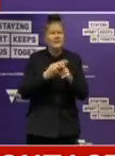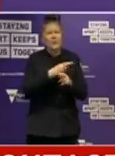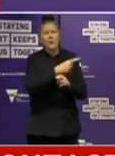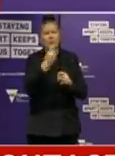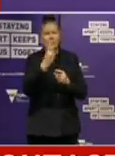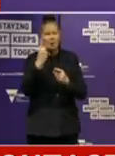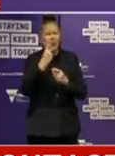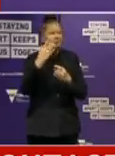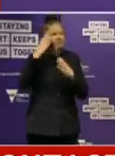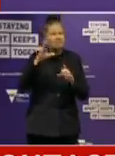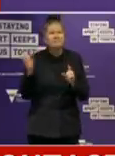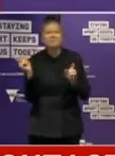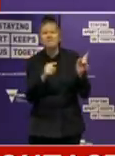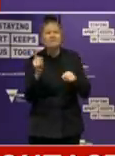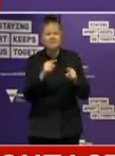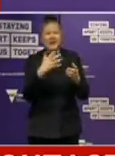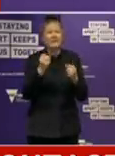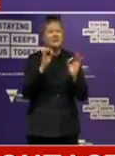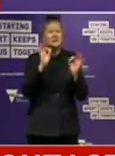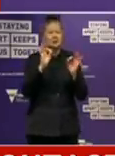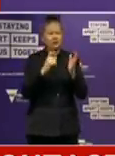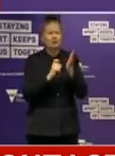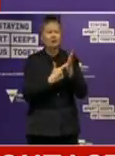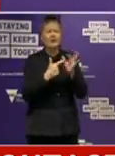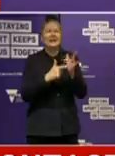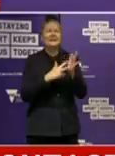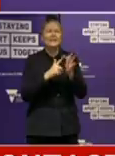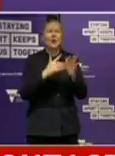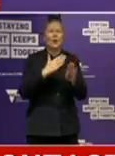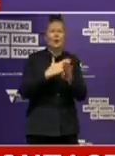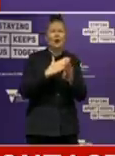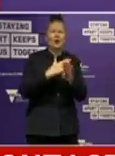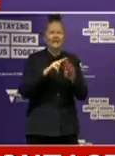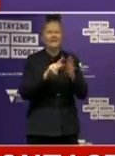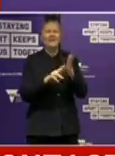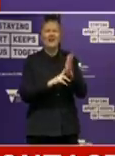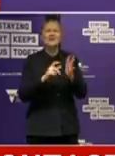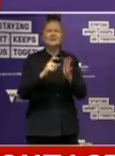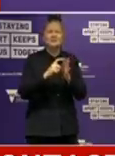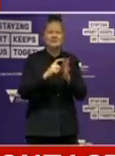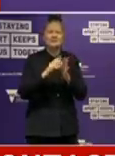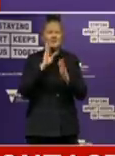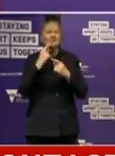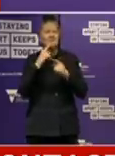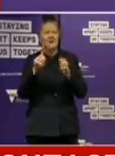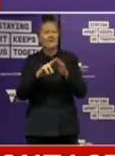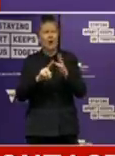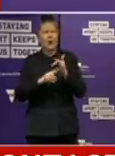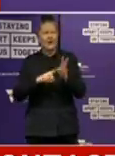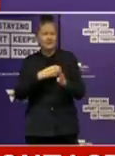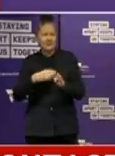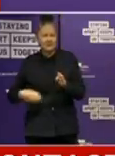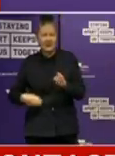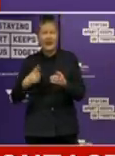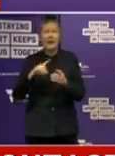the Sustaining Creative Workers Fund, which Minister Foley announced, and some of the other supports like Upskill My Business, mentors